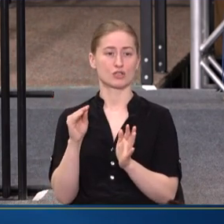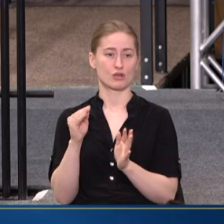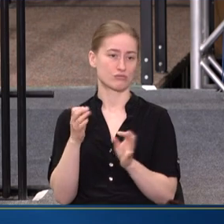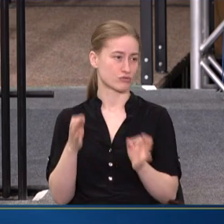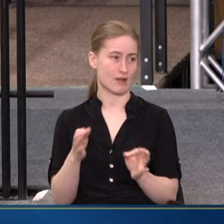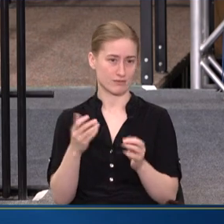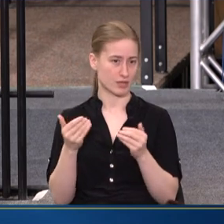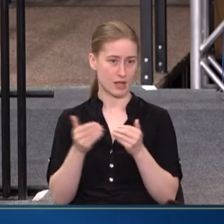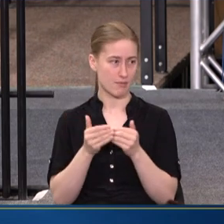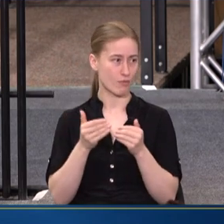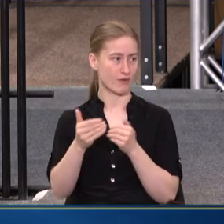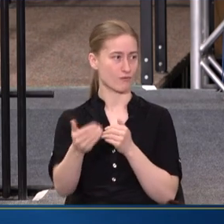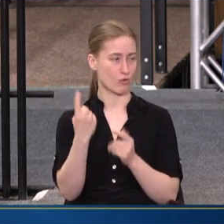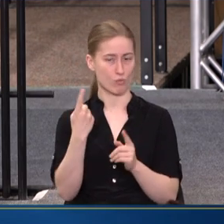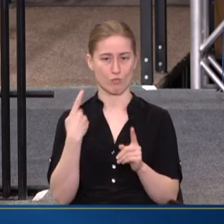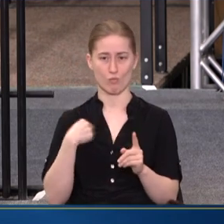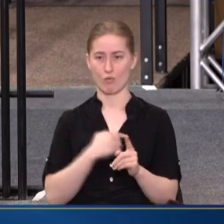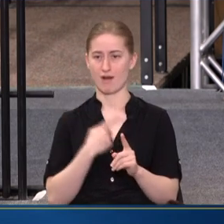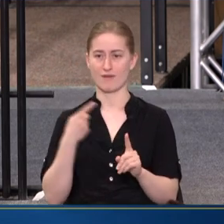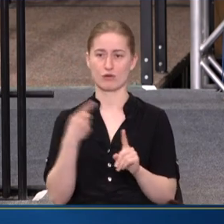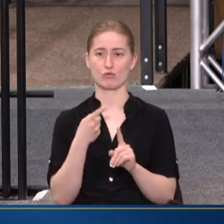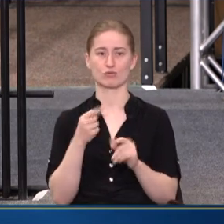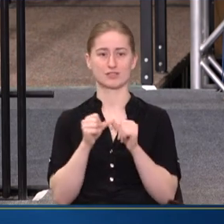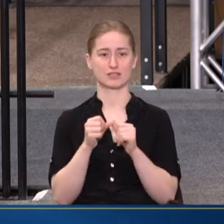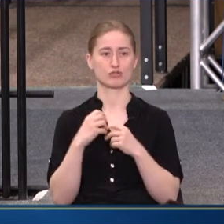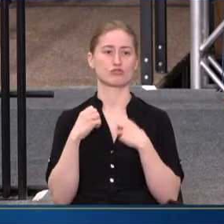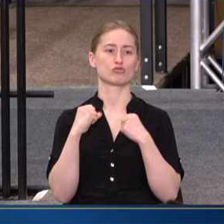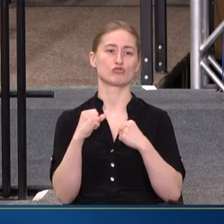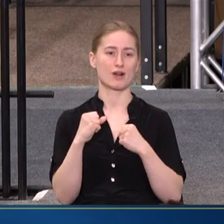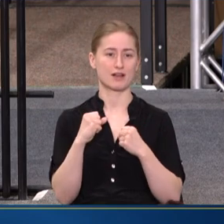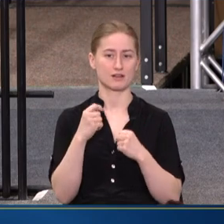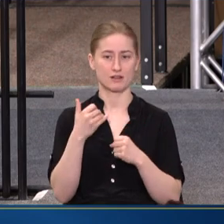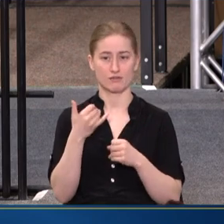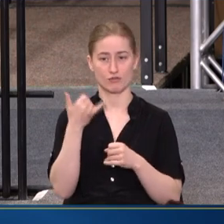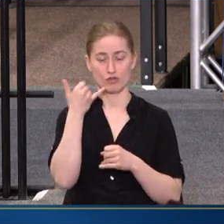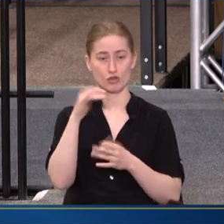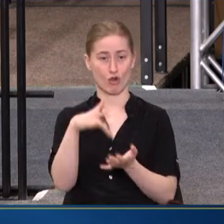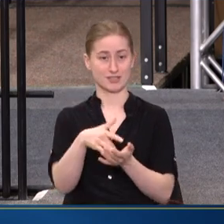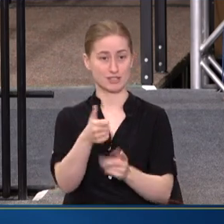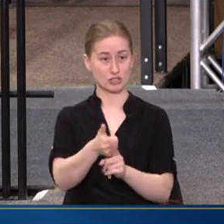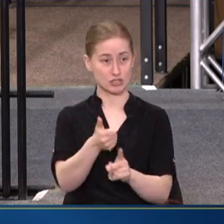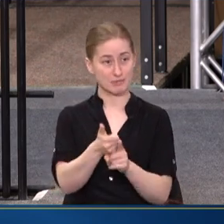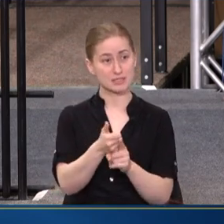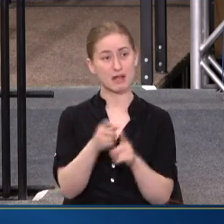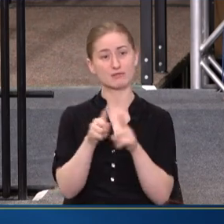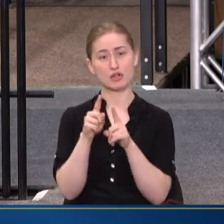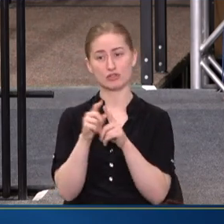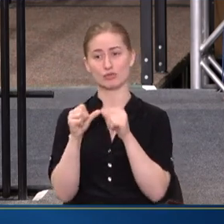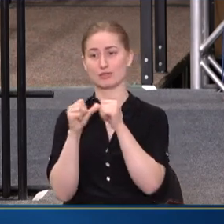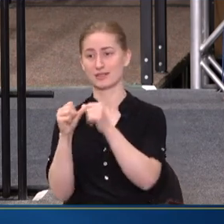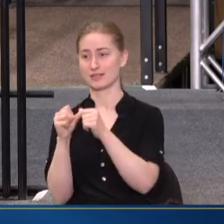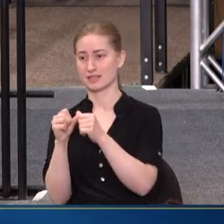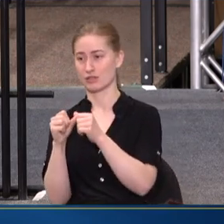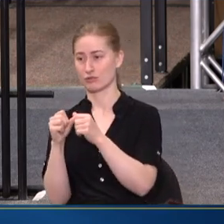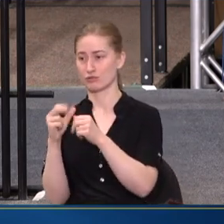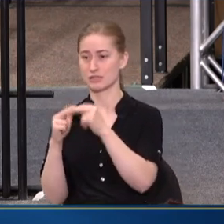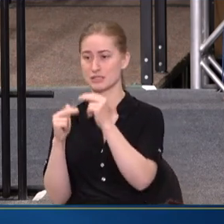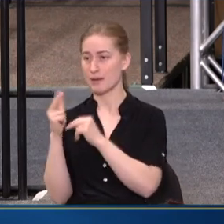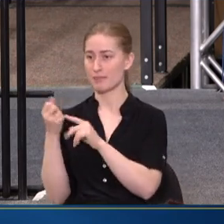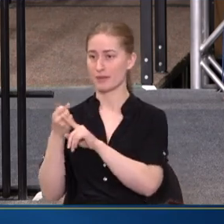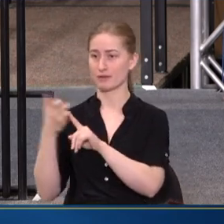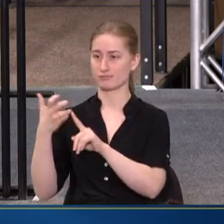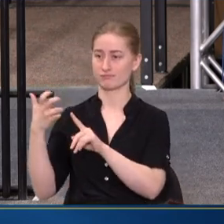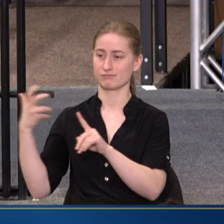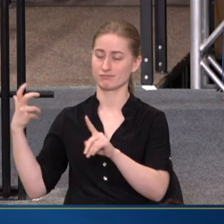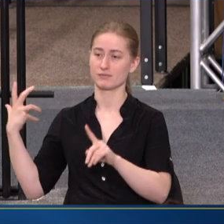CERTAINLY MOVING FORWARD, A GOAL IS TO CONTINUE TO STRENGTHEN BOTH THE CALL CENTERS THEMSELVES AS WELL AS TO CONTINUE TO BUILD OUT THE REST OF